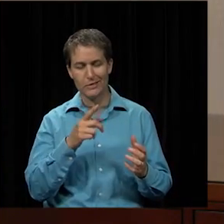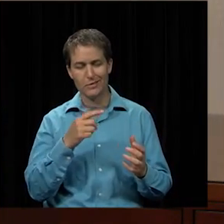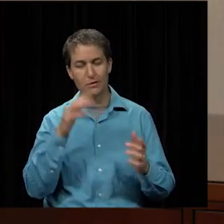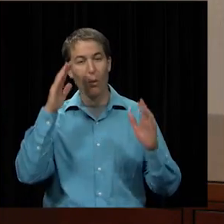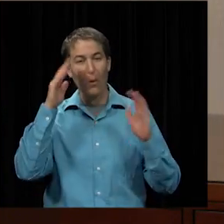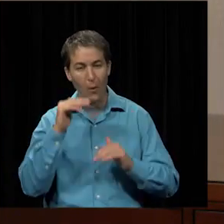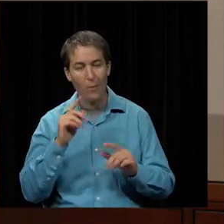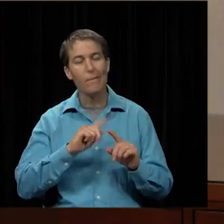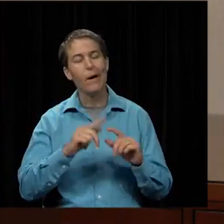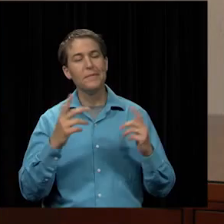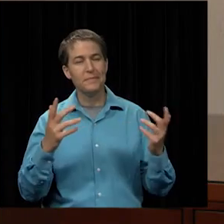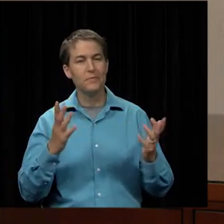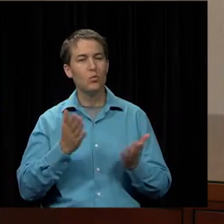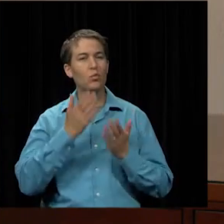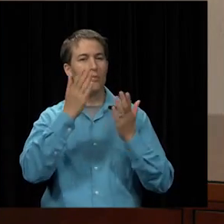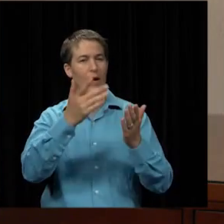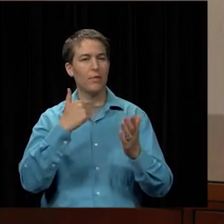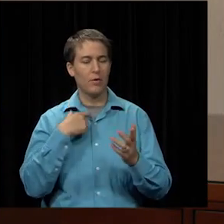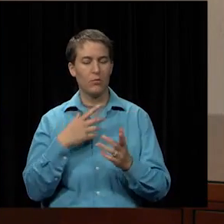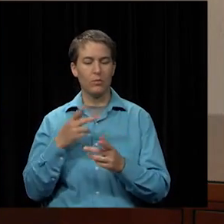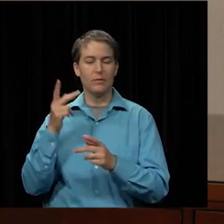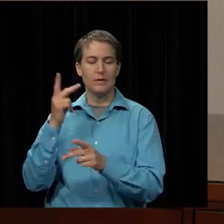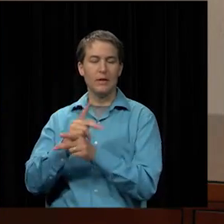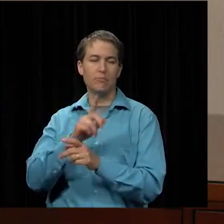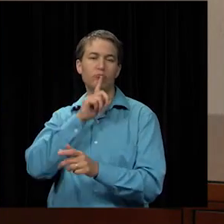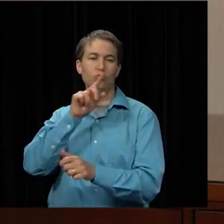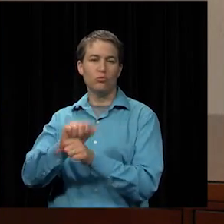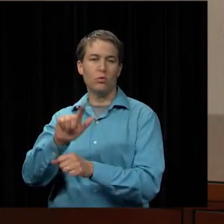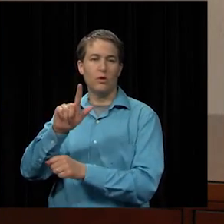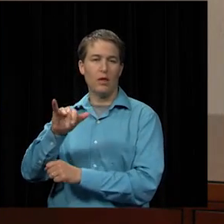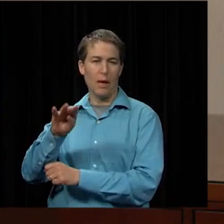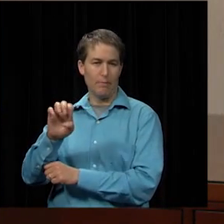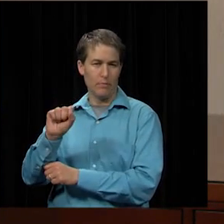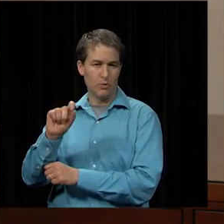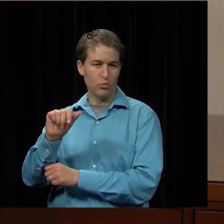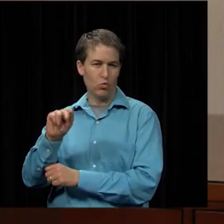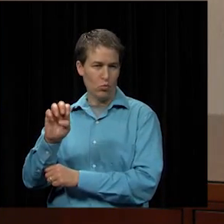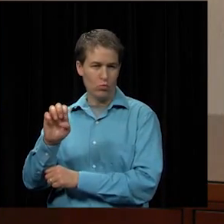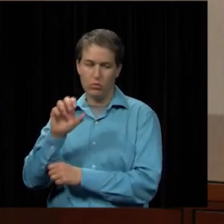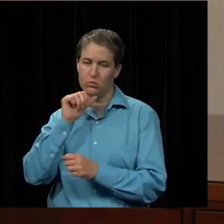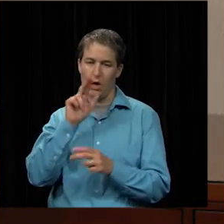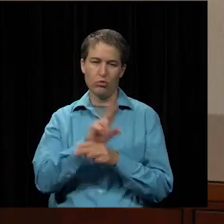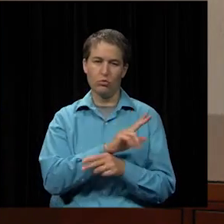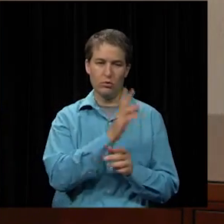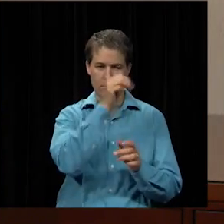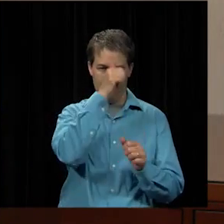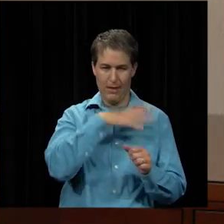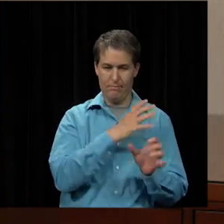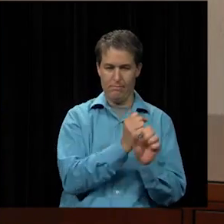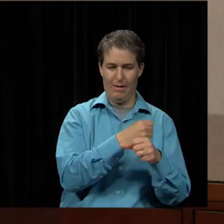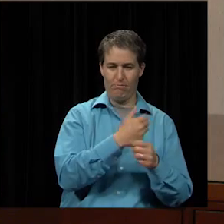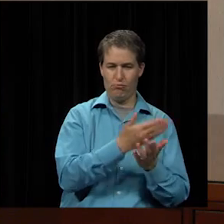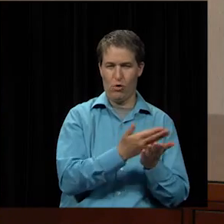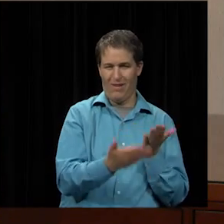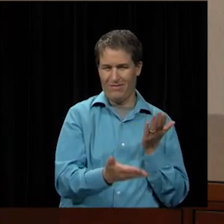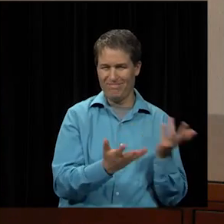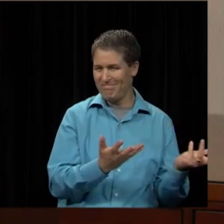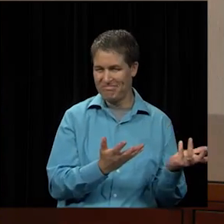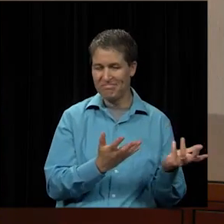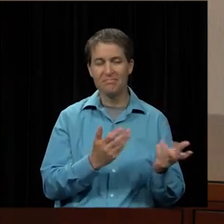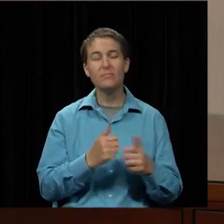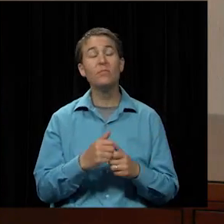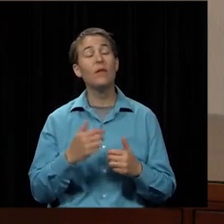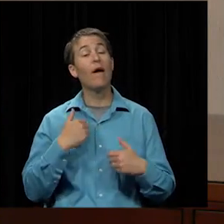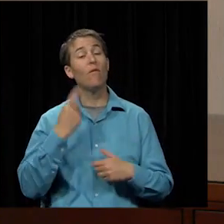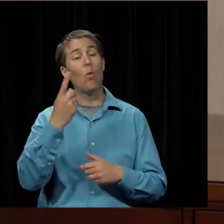had hoped and we're recommending that we stay with the limestone those are the bid alternates that were we've got one